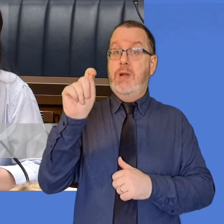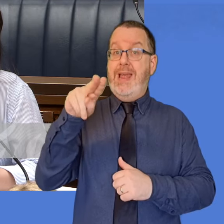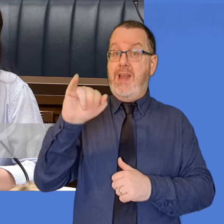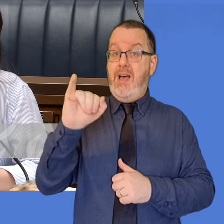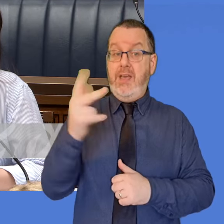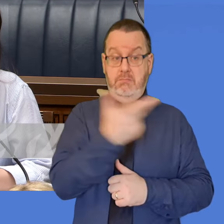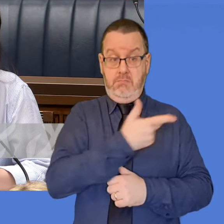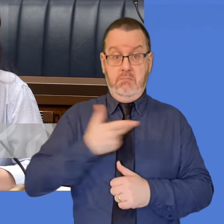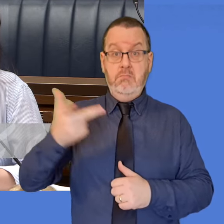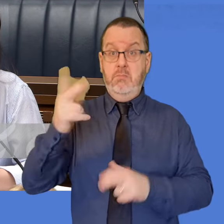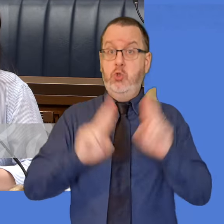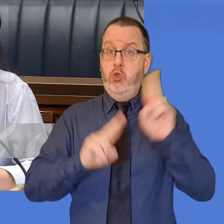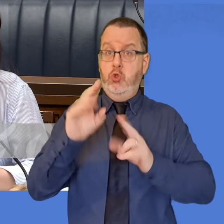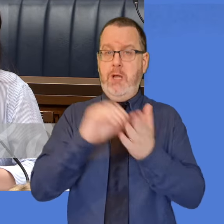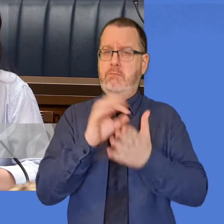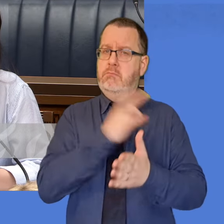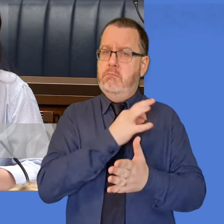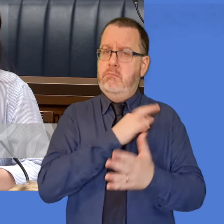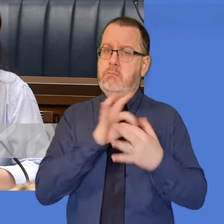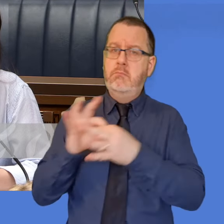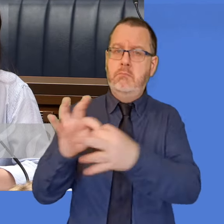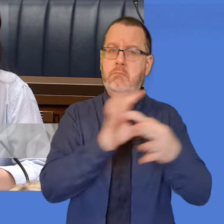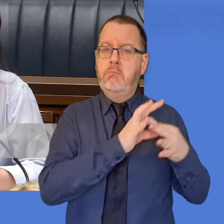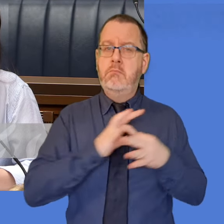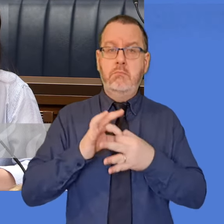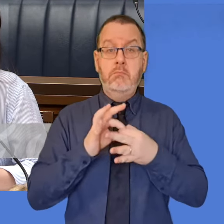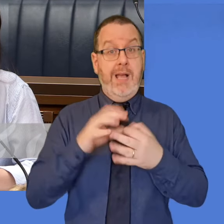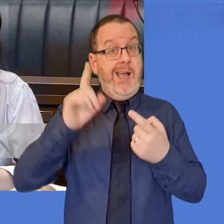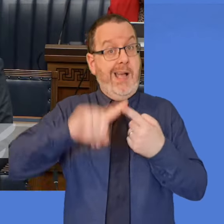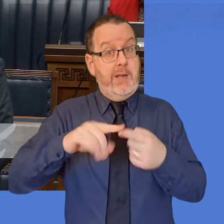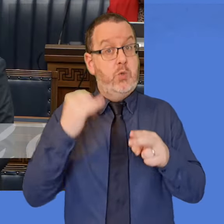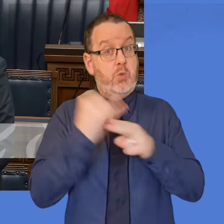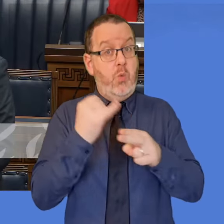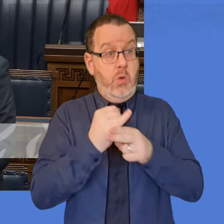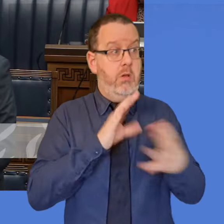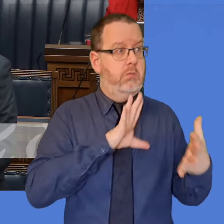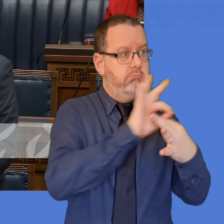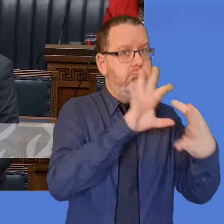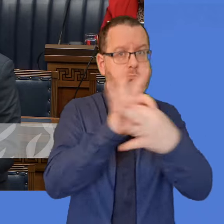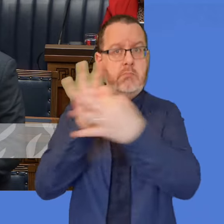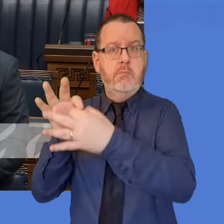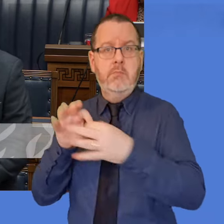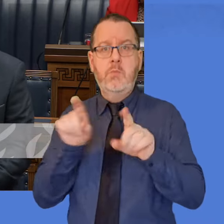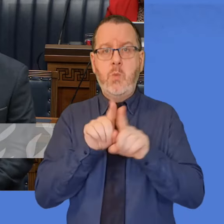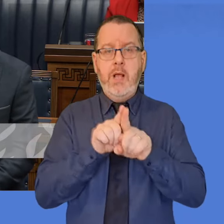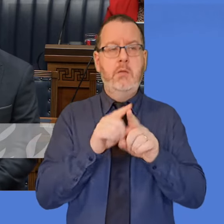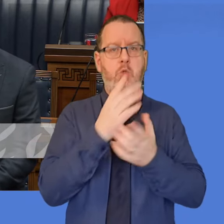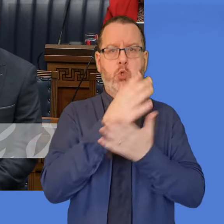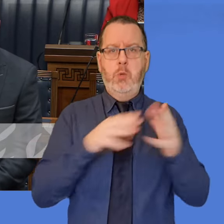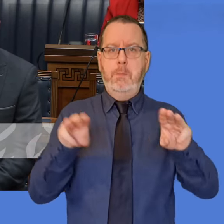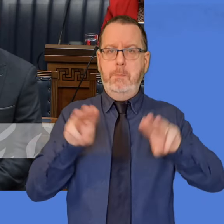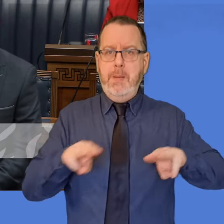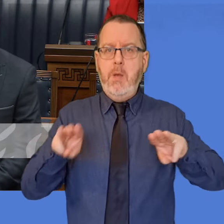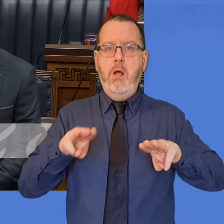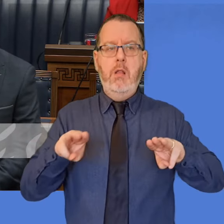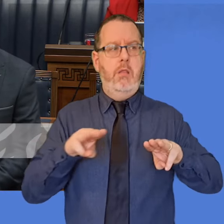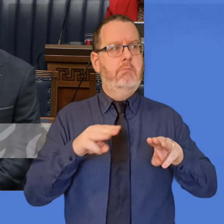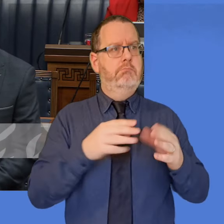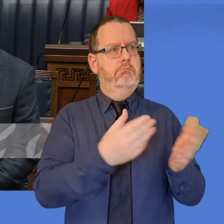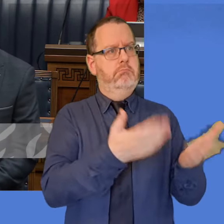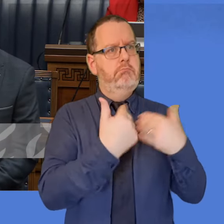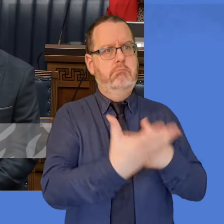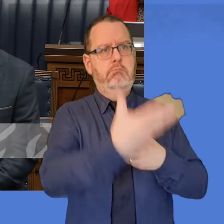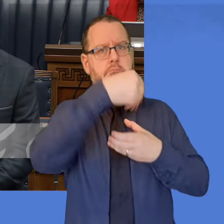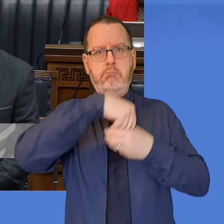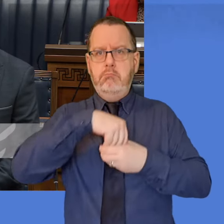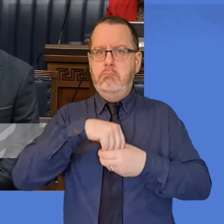young people and indeed those that would not find themselves in that category to be able to place sport. So that is